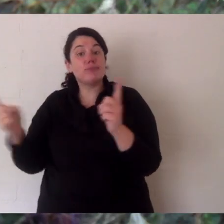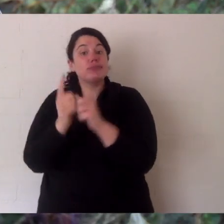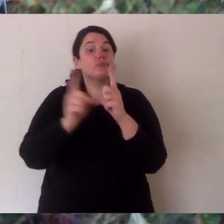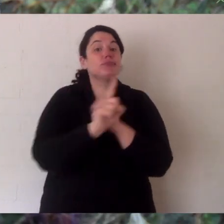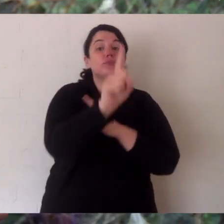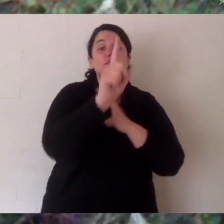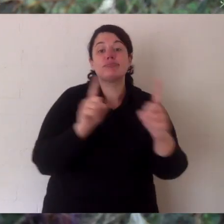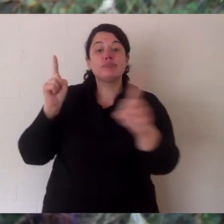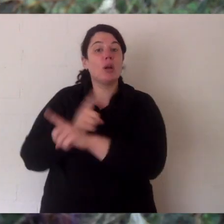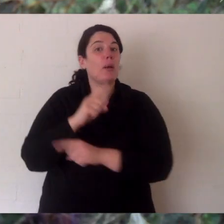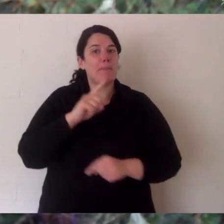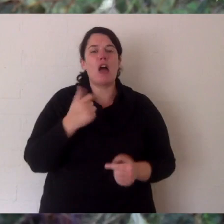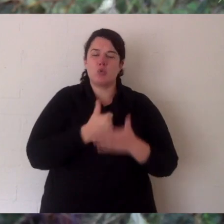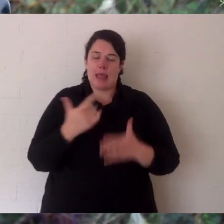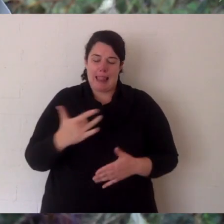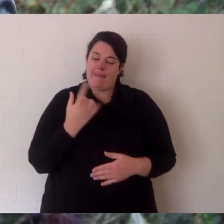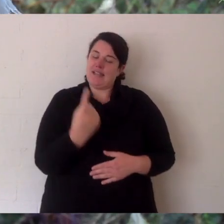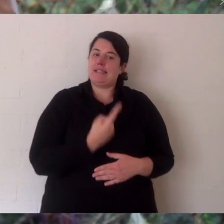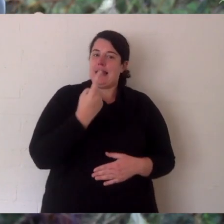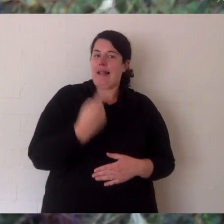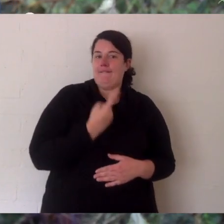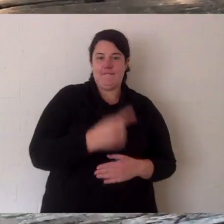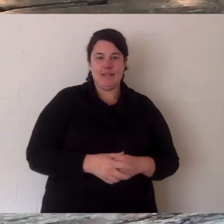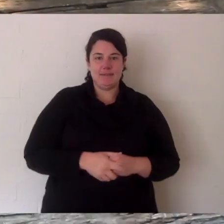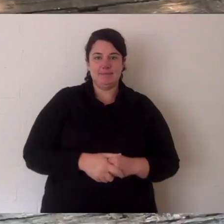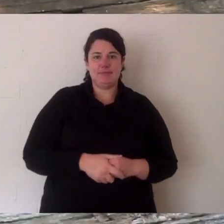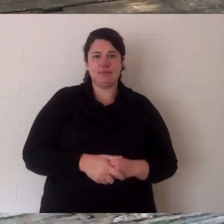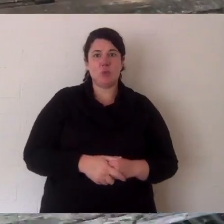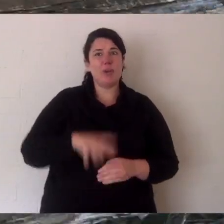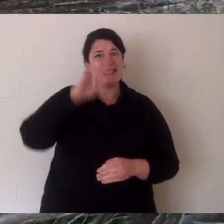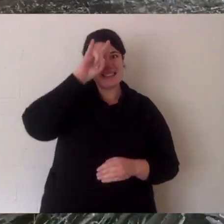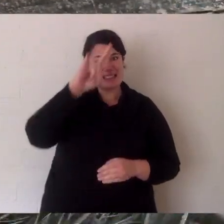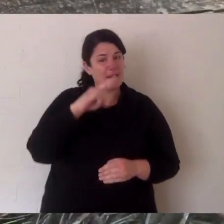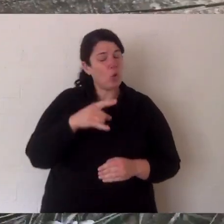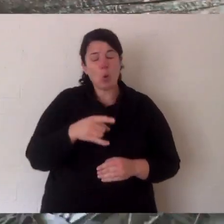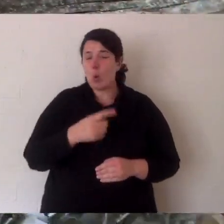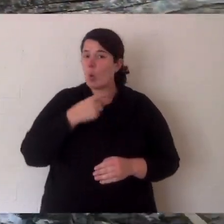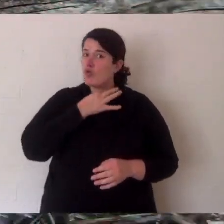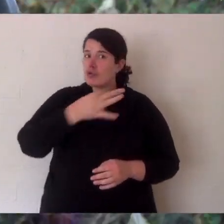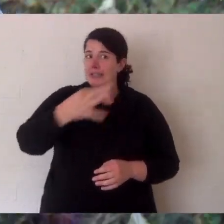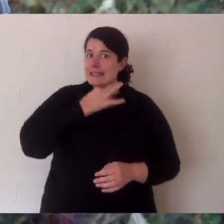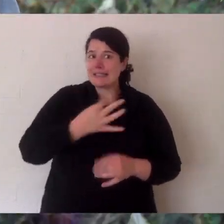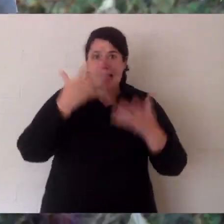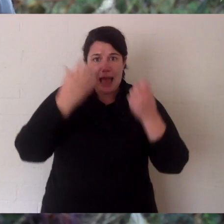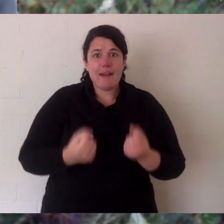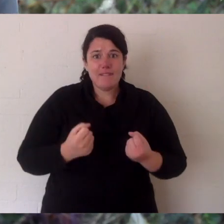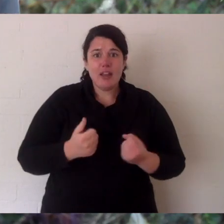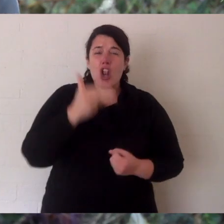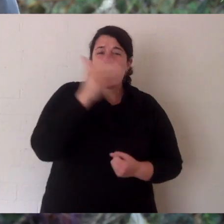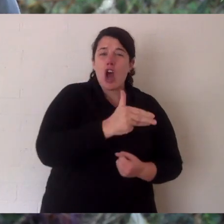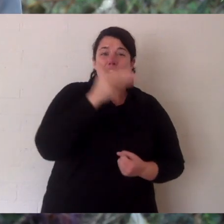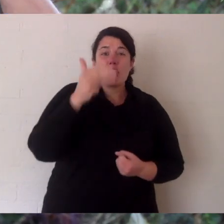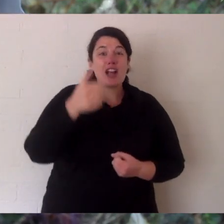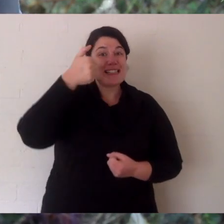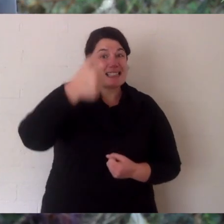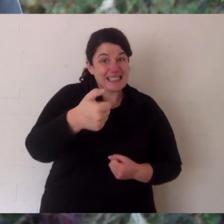feed they'll come together at their latrine they might even bump into each other but they're known as a solitary animal. Devils are facing a major threat